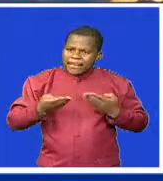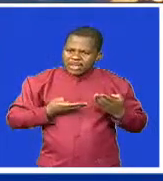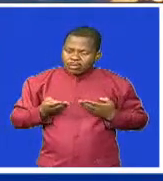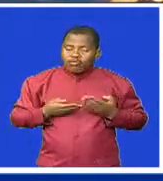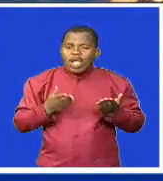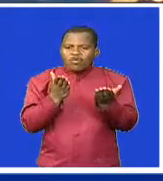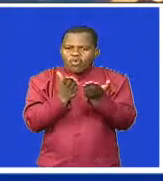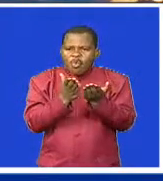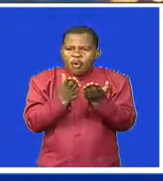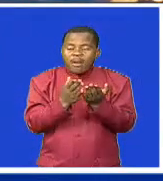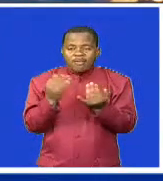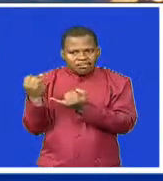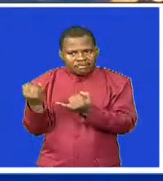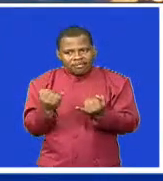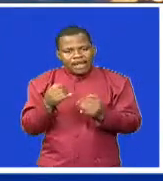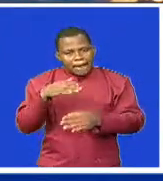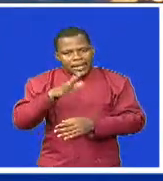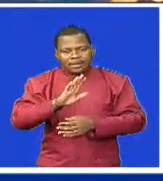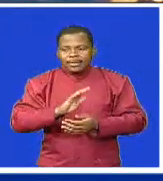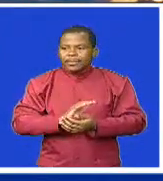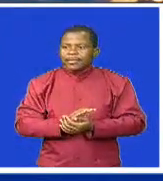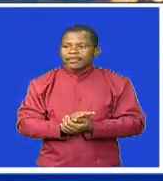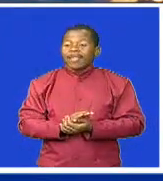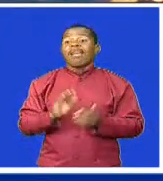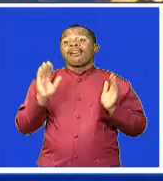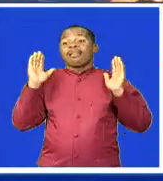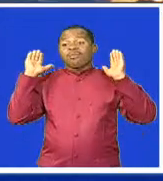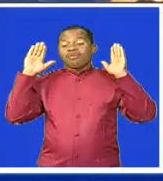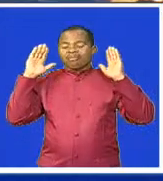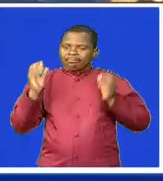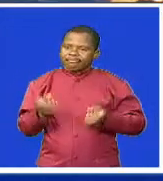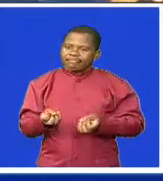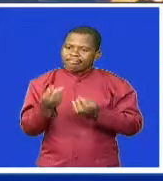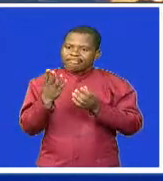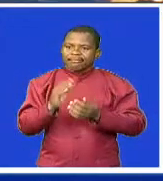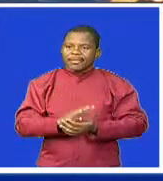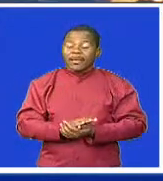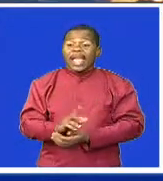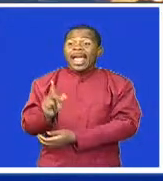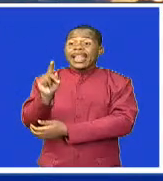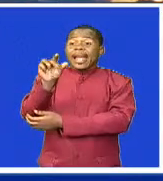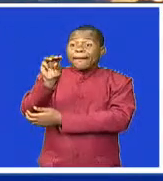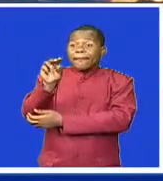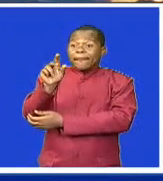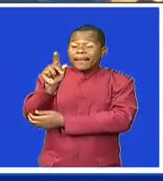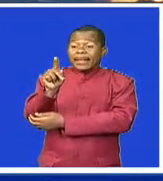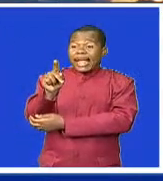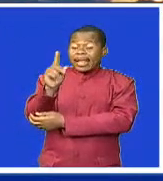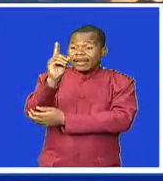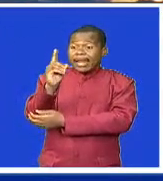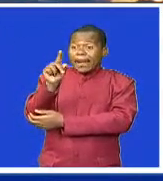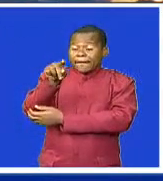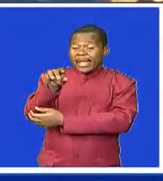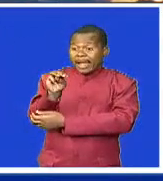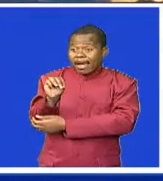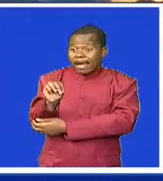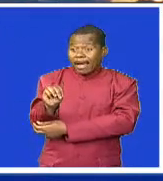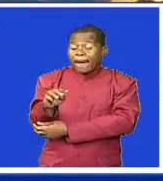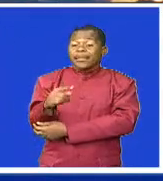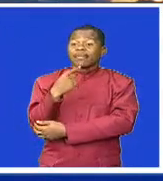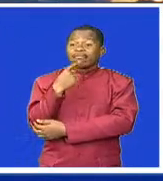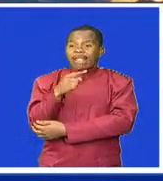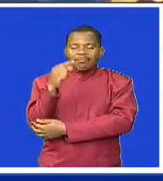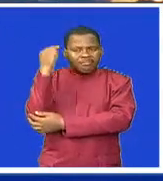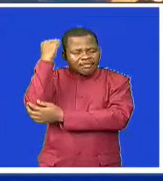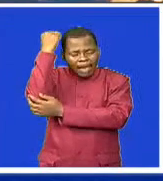And now, the news in detail. The Deputy Prime Minister Tempa Masugu says His Majesty King Emswati III wants to